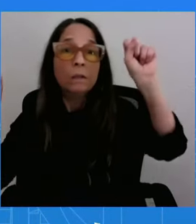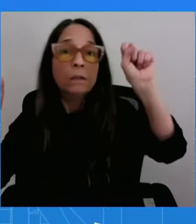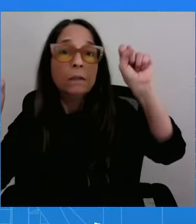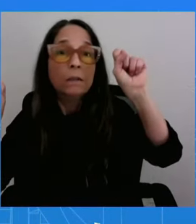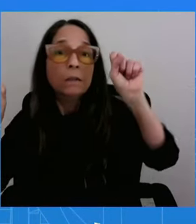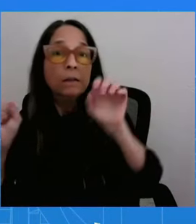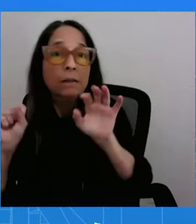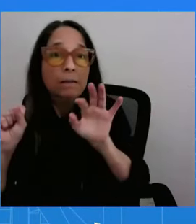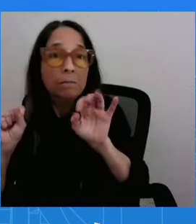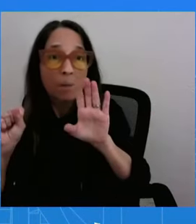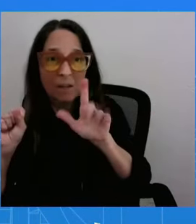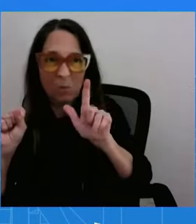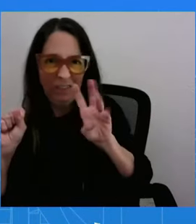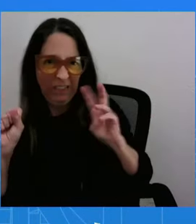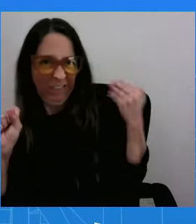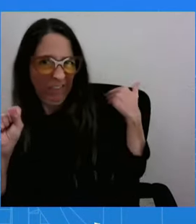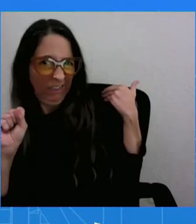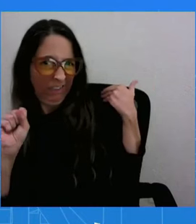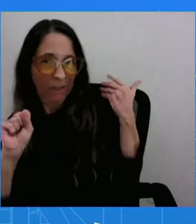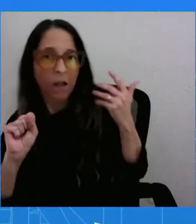next Monday we will have a ceasefire.